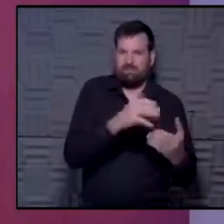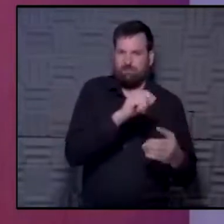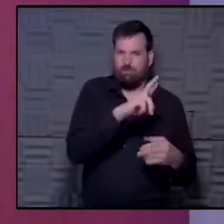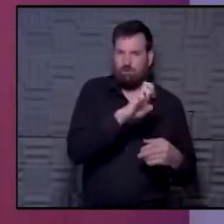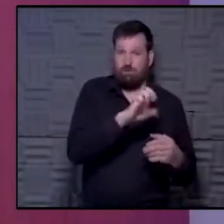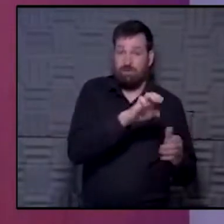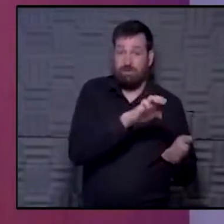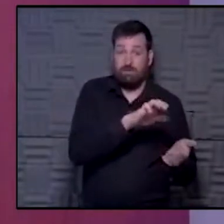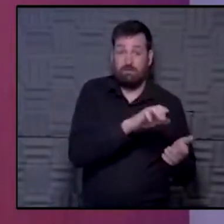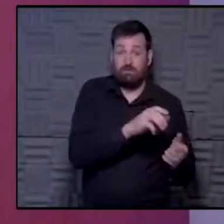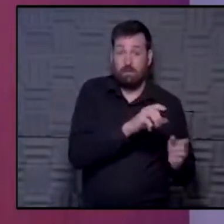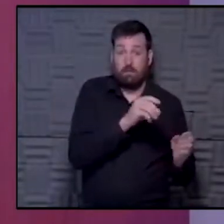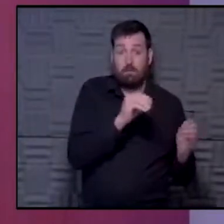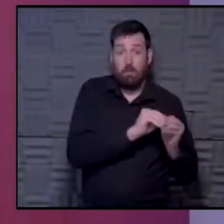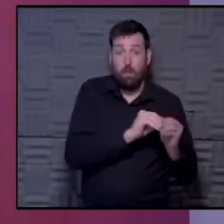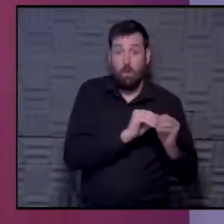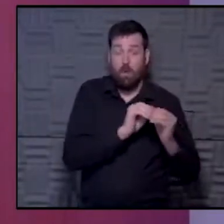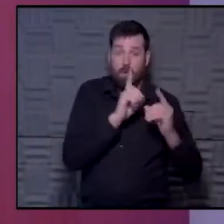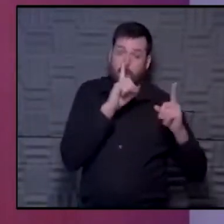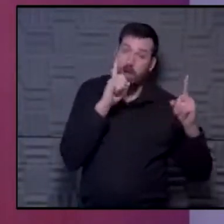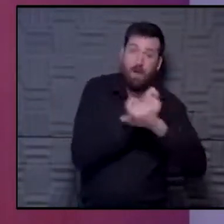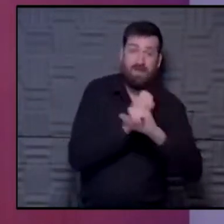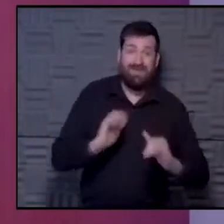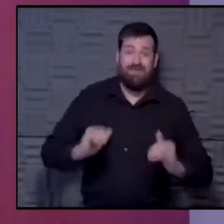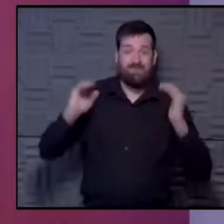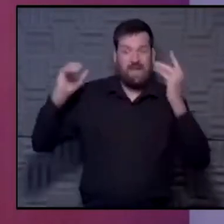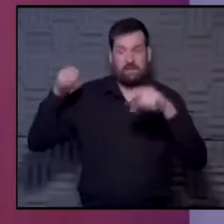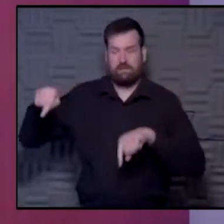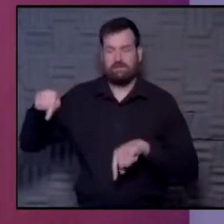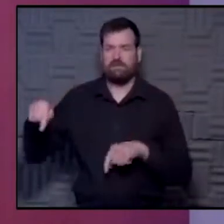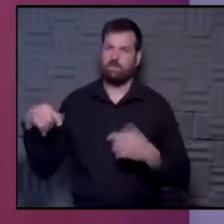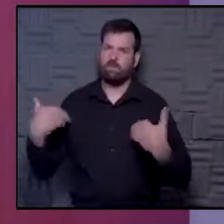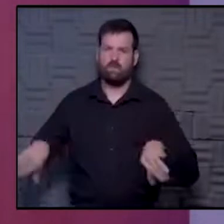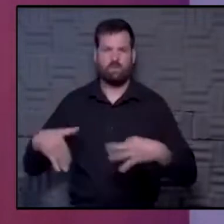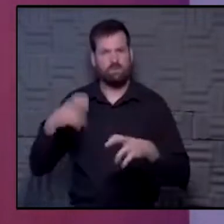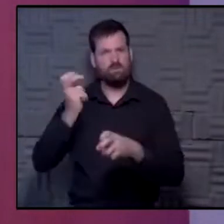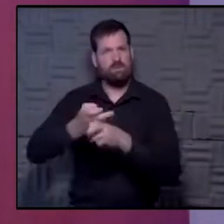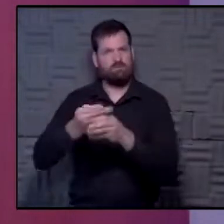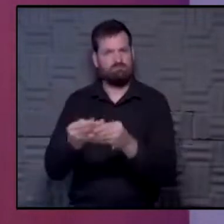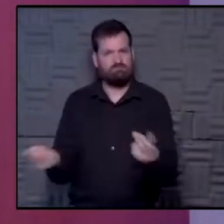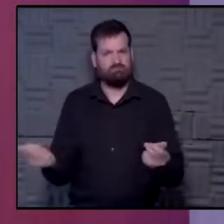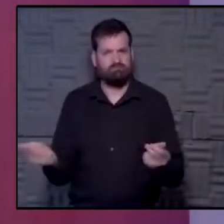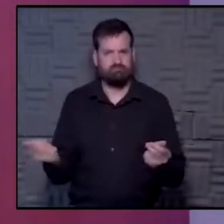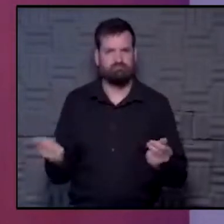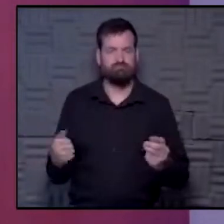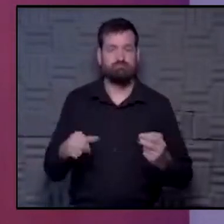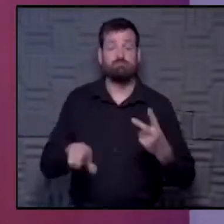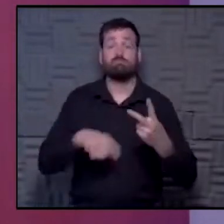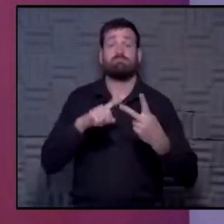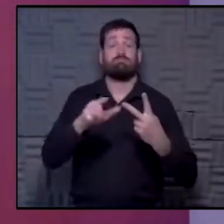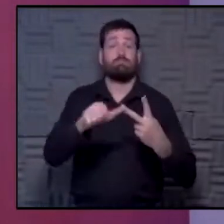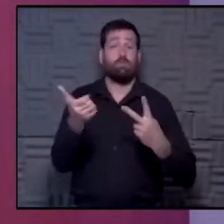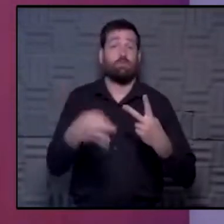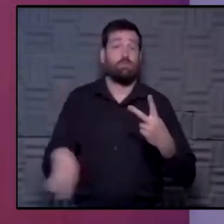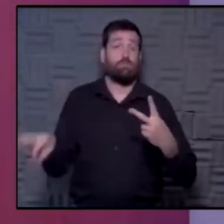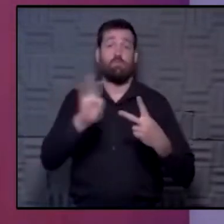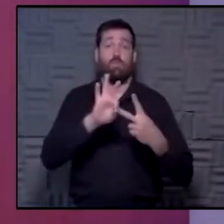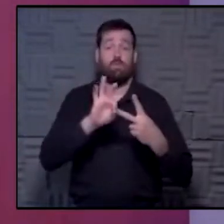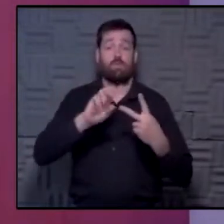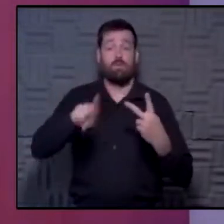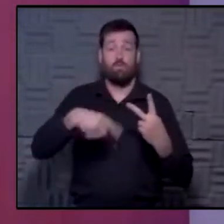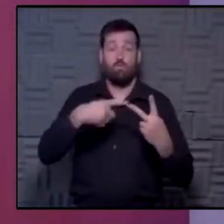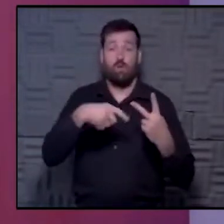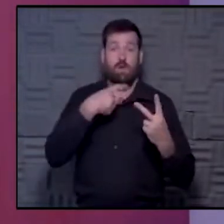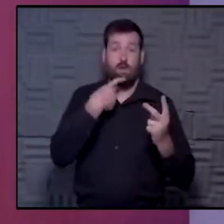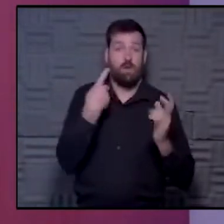down with a higher stage of cancer. So we want to catch it early so we have the best chance of beating the cancer. The other important thing is that when the cancer